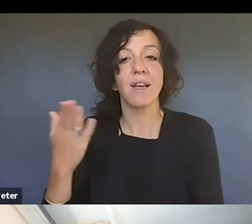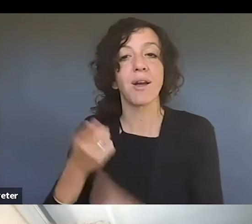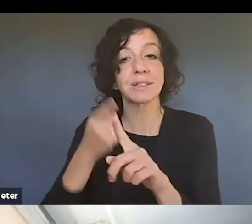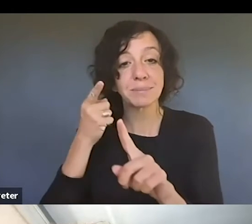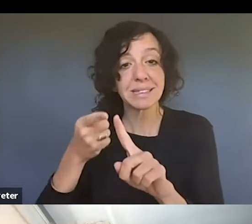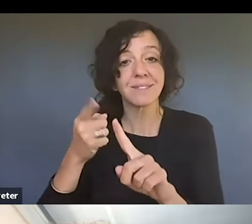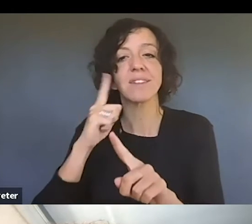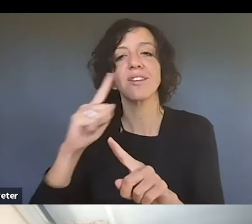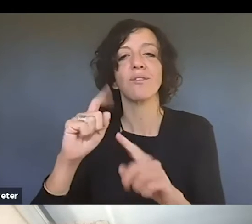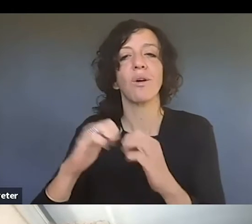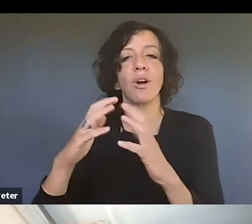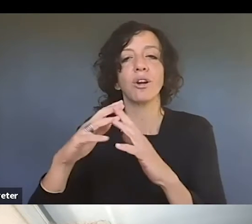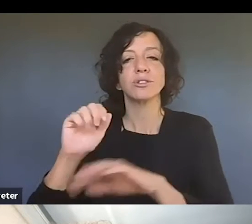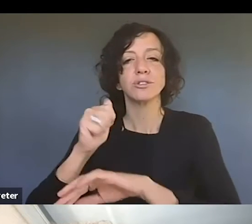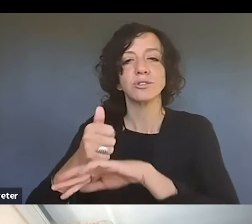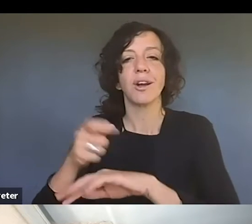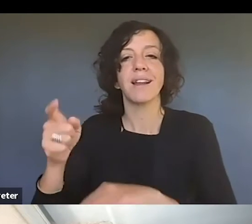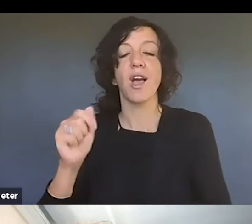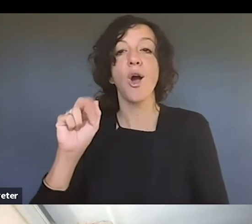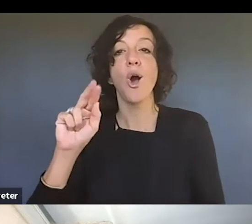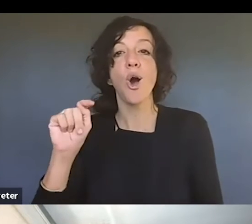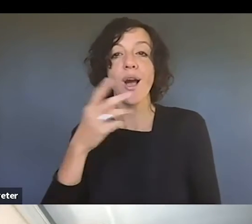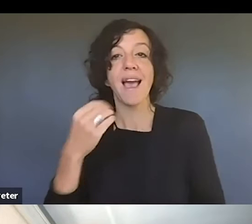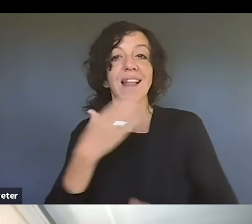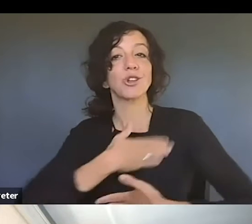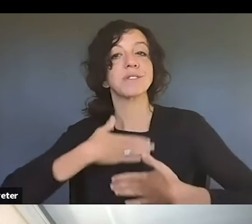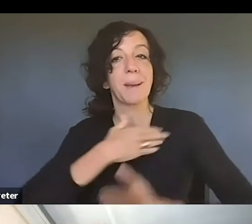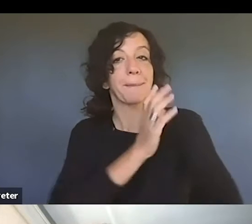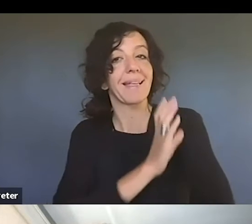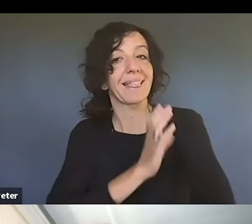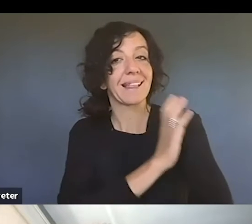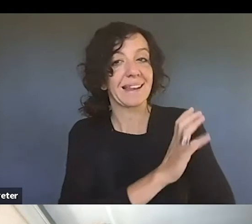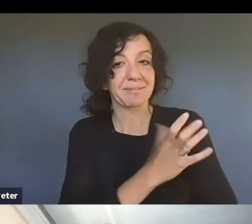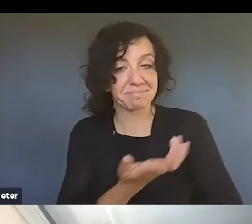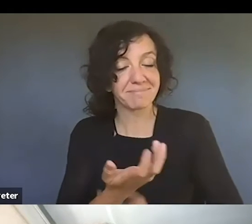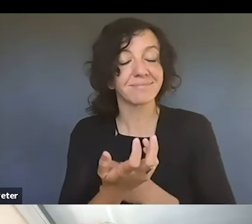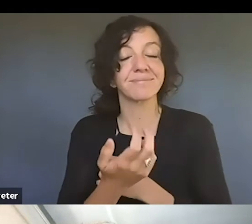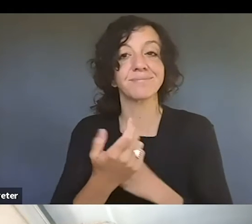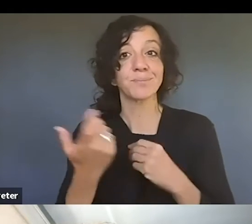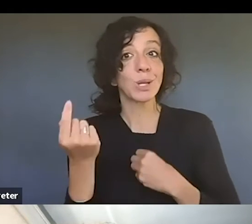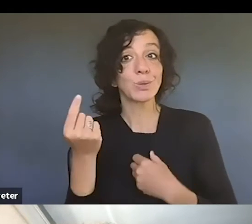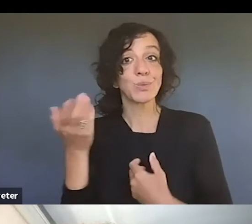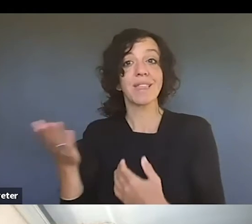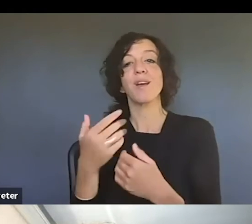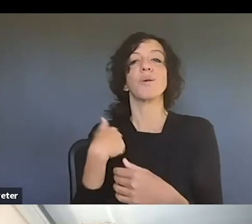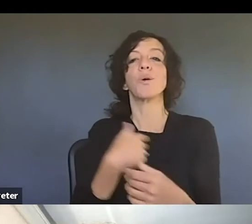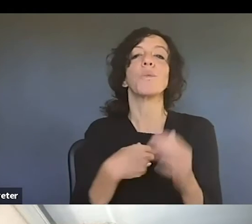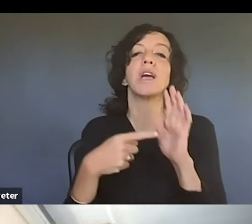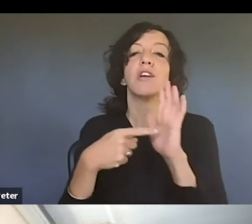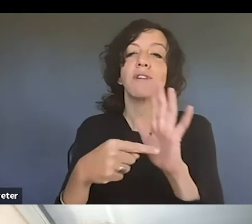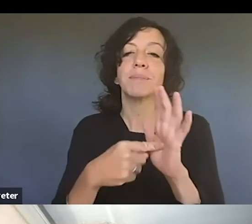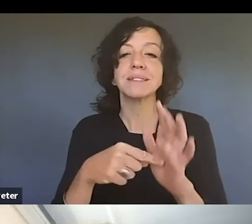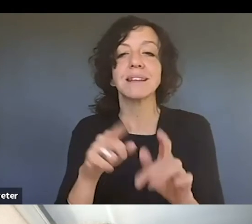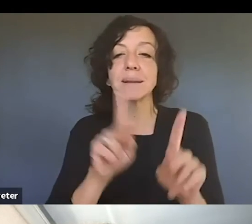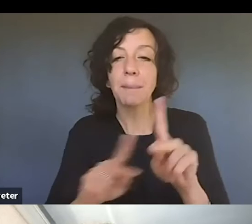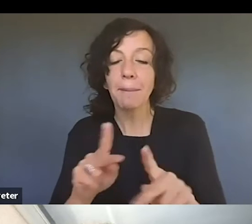start up a arts and entertainment clinic. Um, and what we do there is represent individuals and